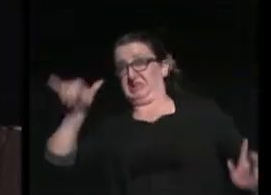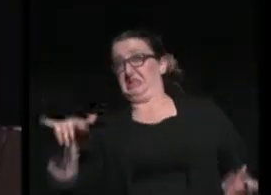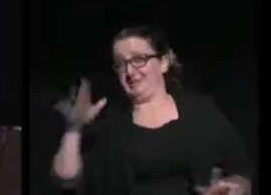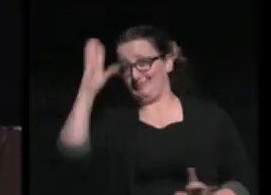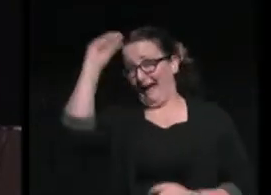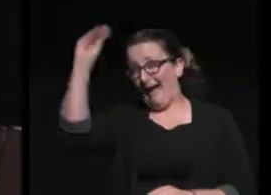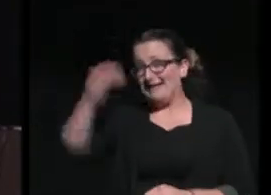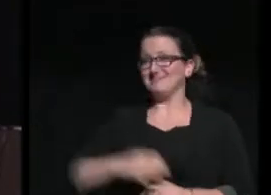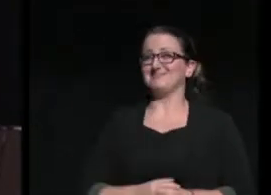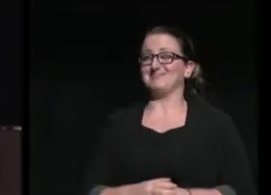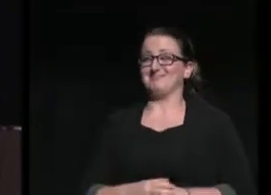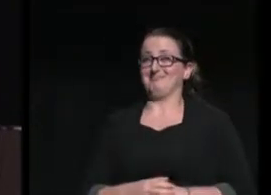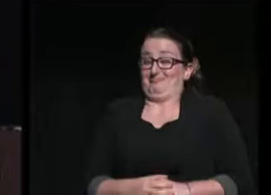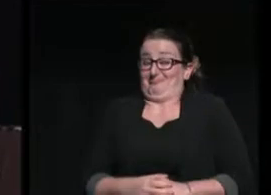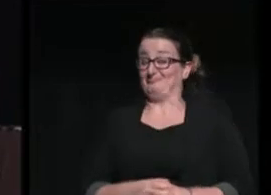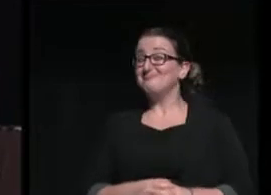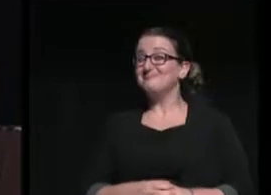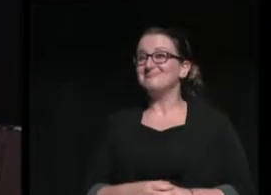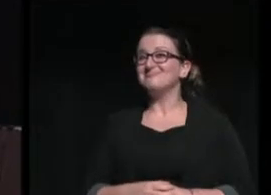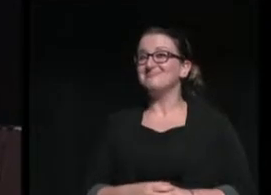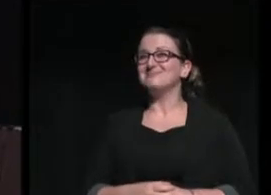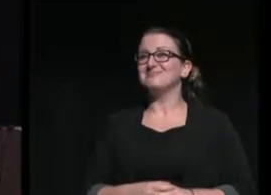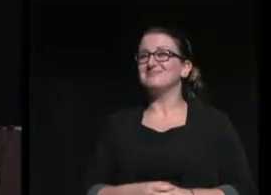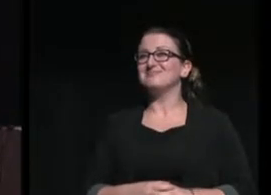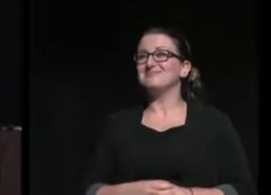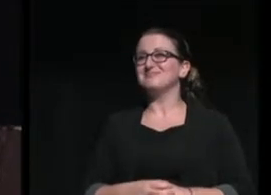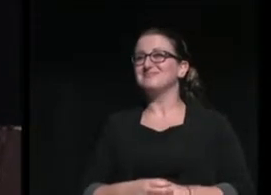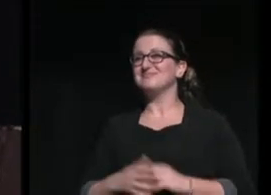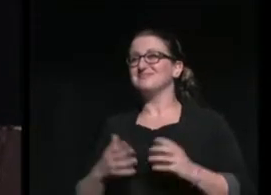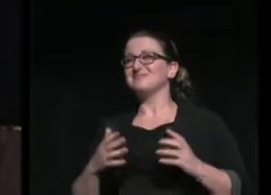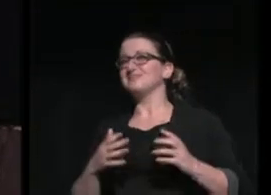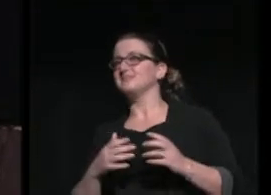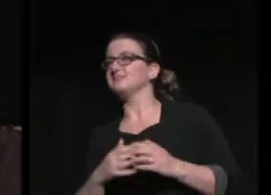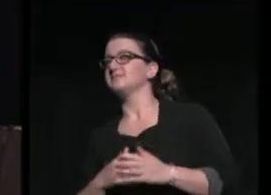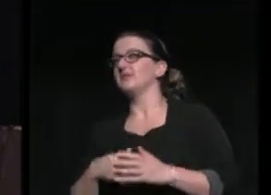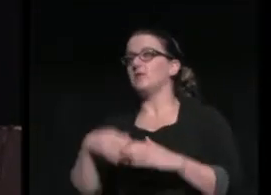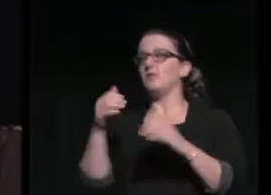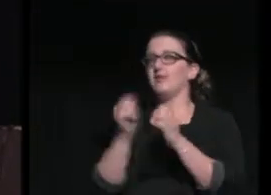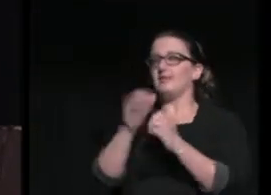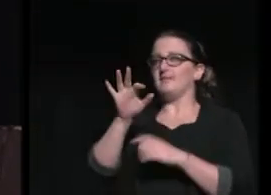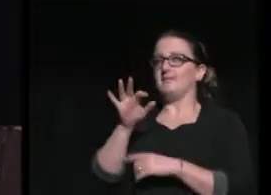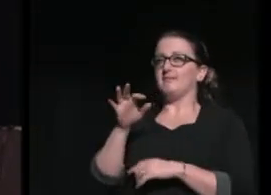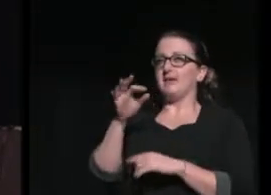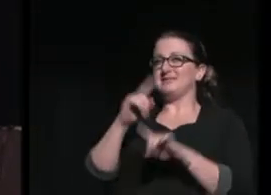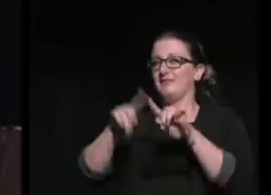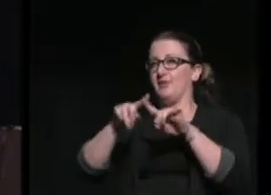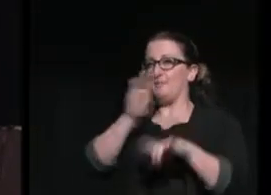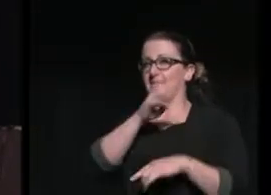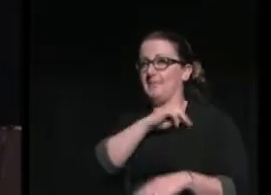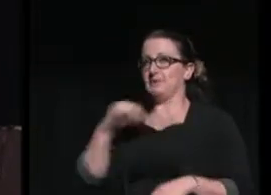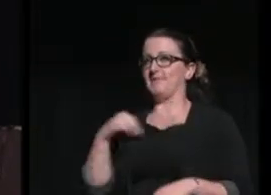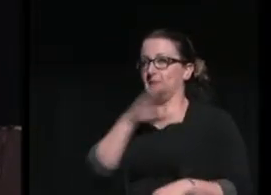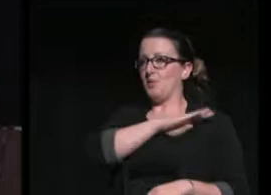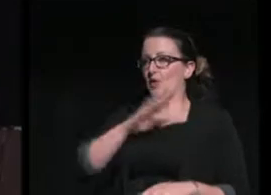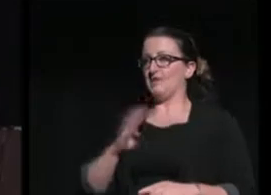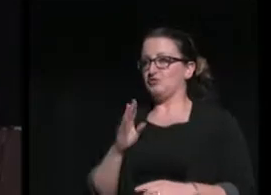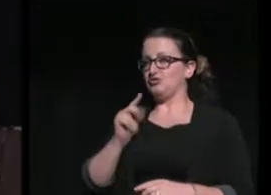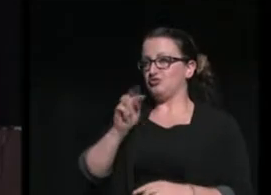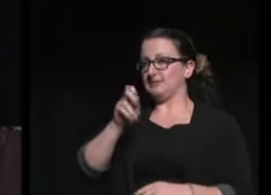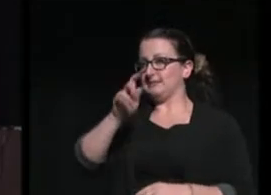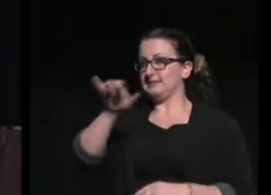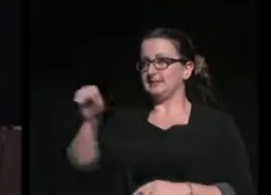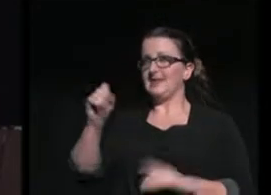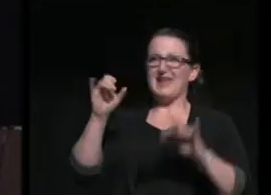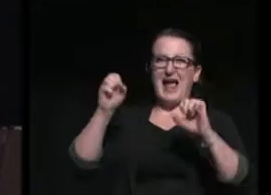Shows you what I know. Chairwoman Deininger and members of the Board of Trustees, the outstanding administrators,